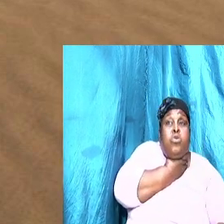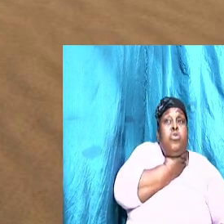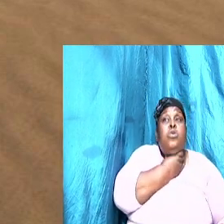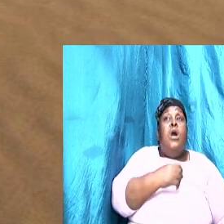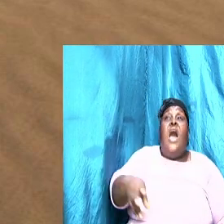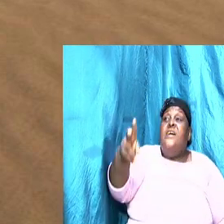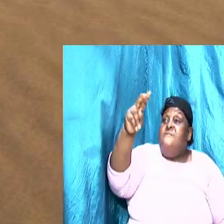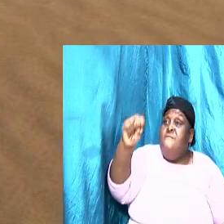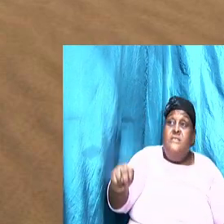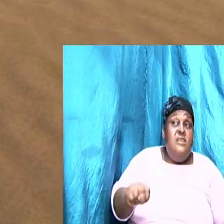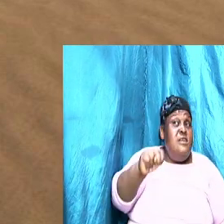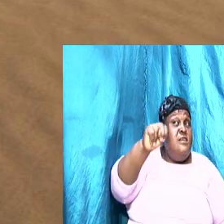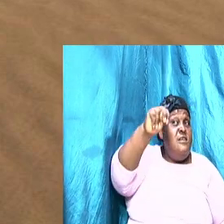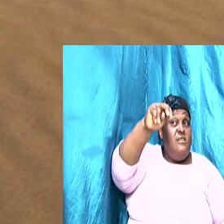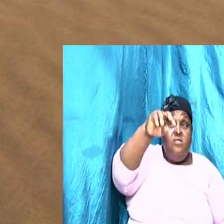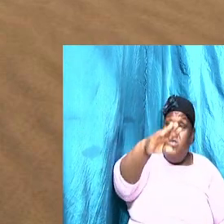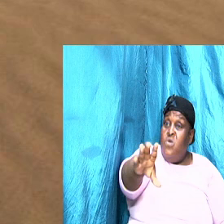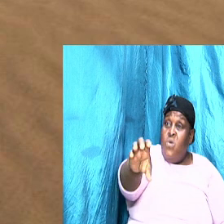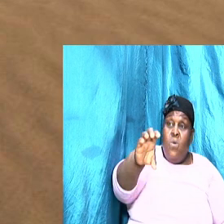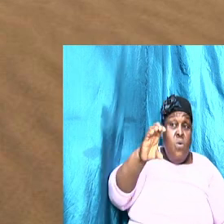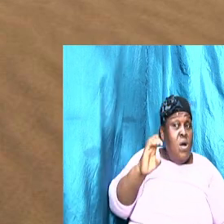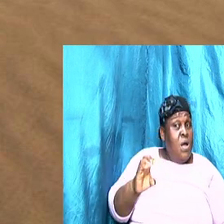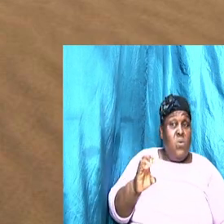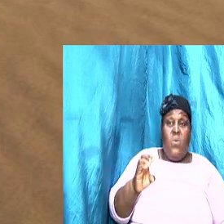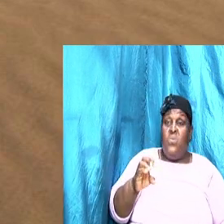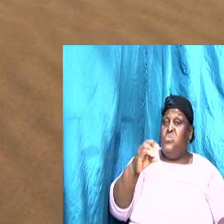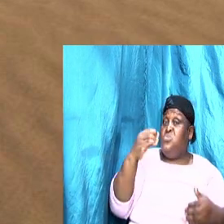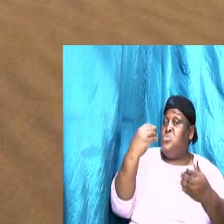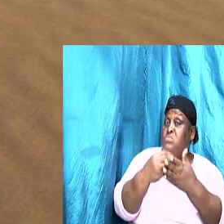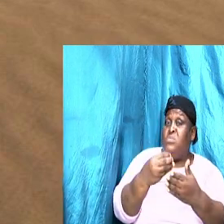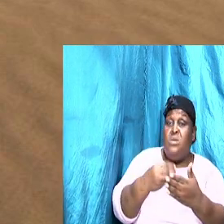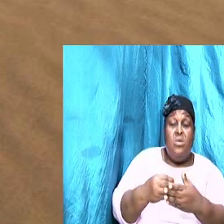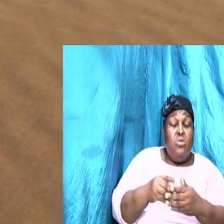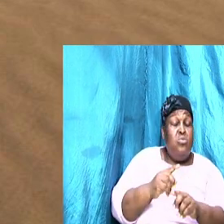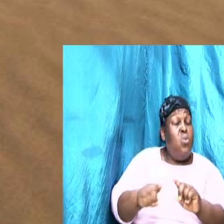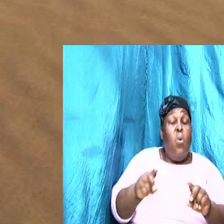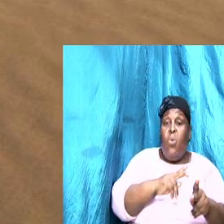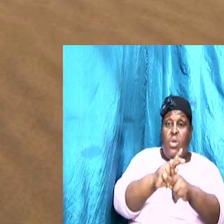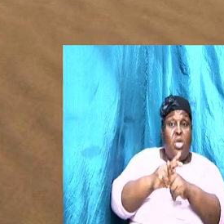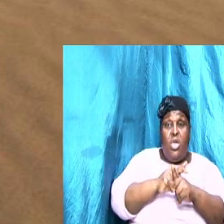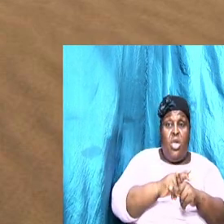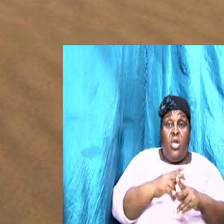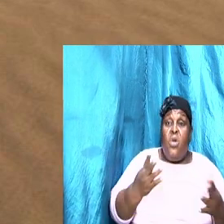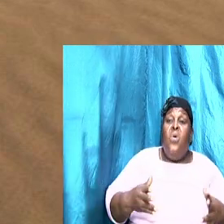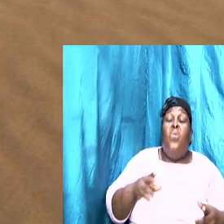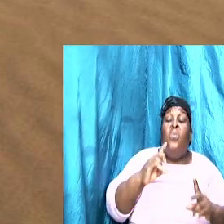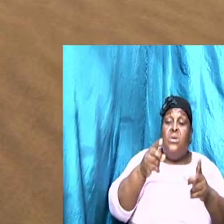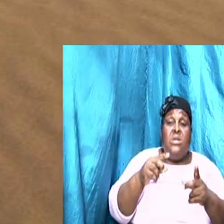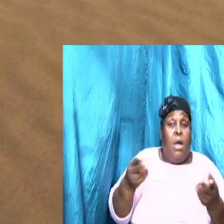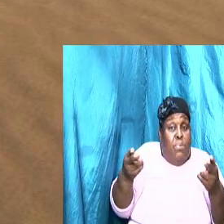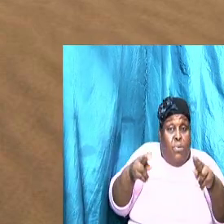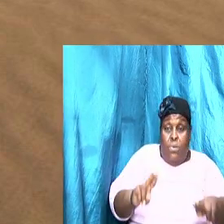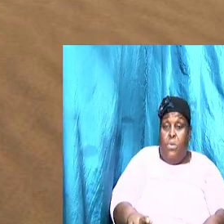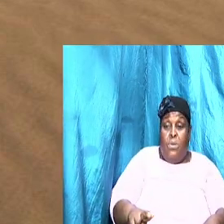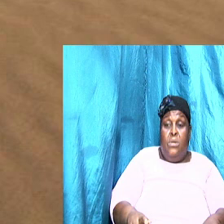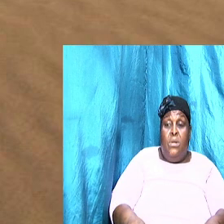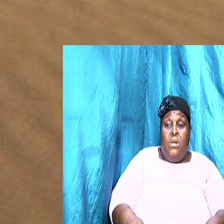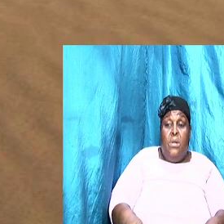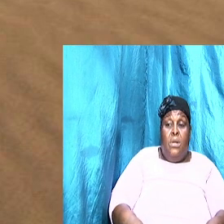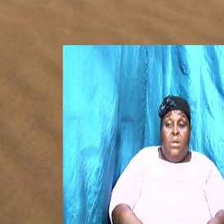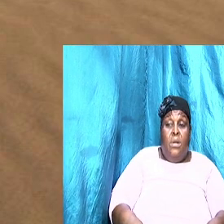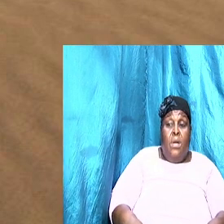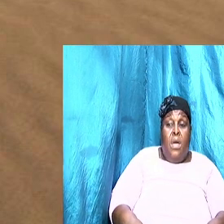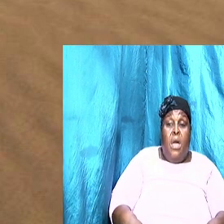need the hundred pence. I don't care what you're going through. The Bible says he would not but went